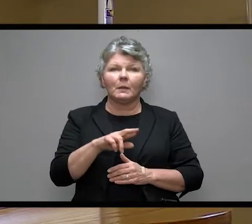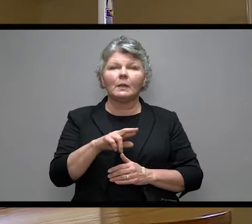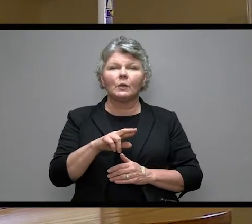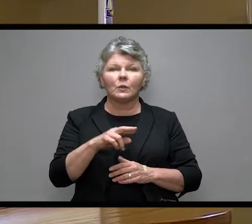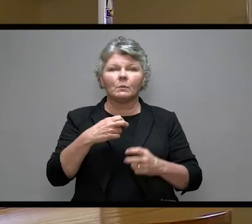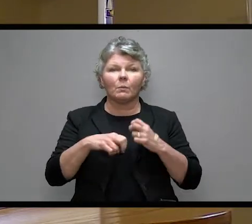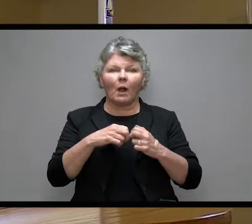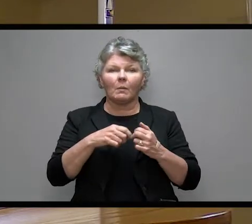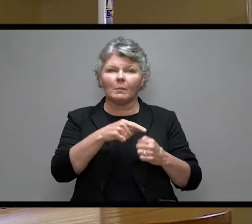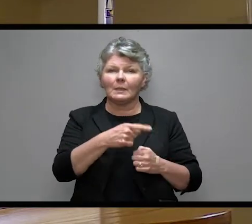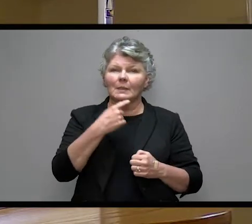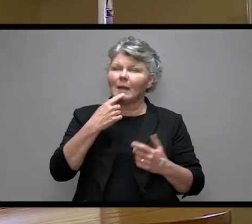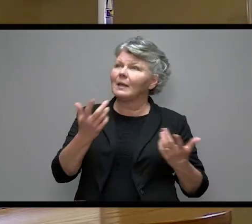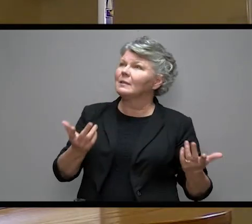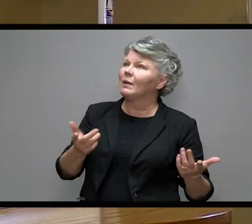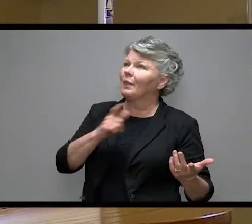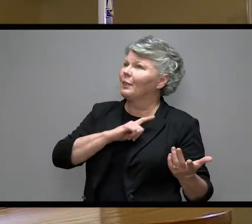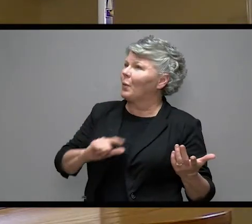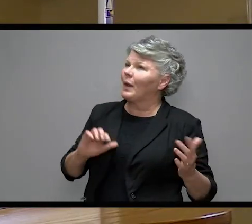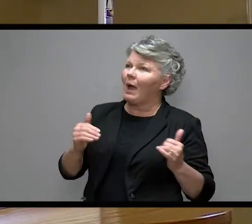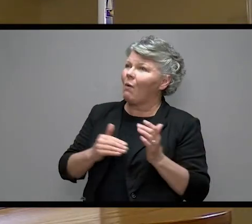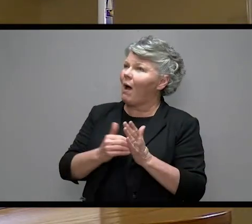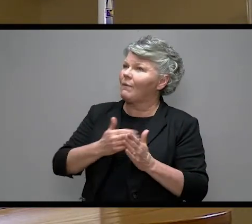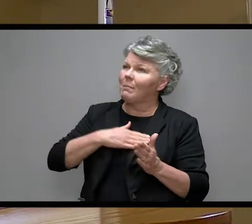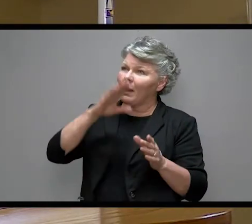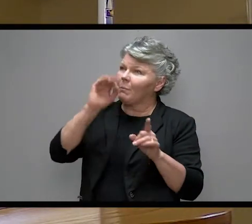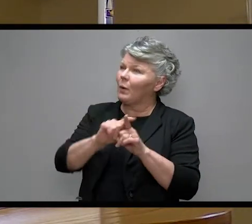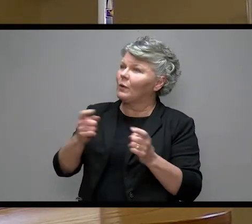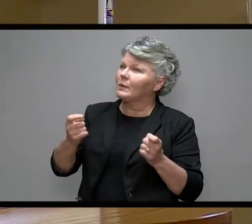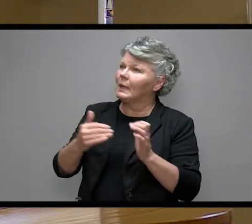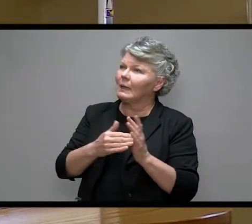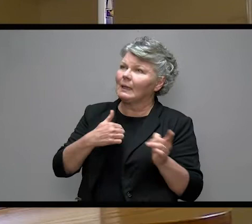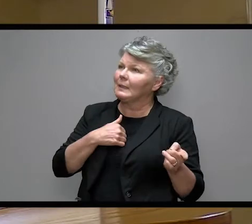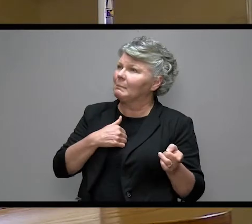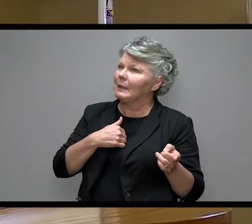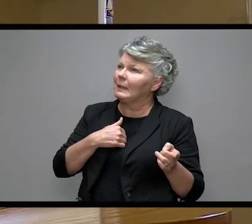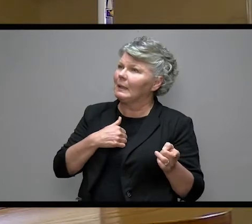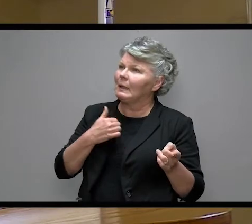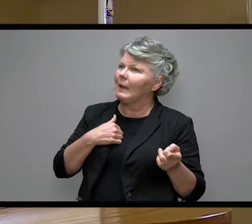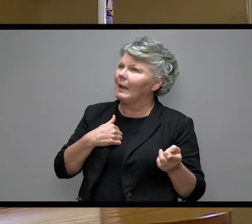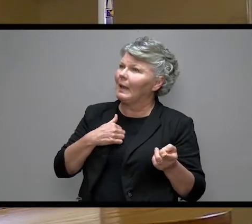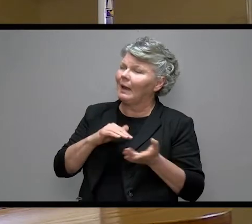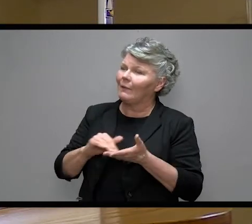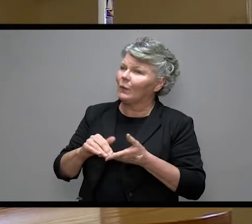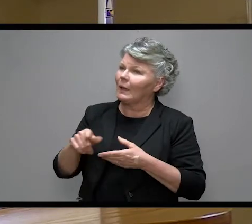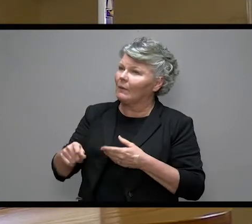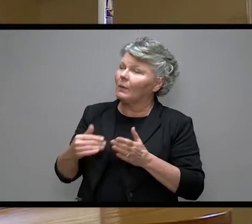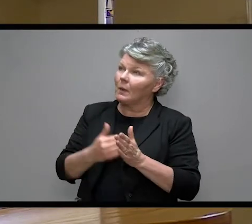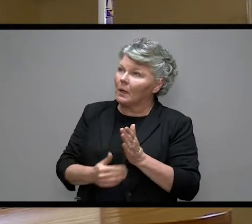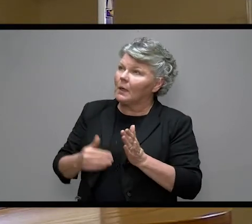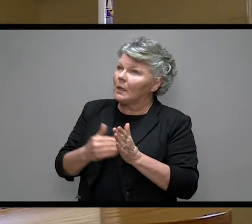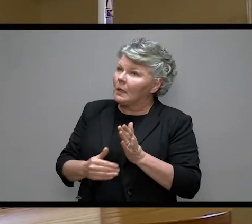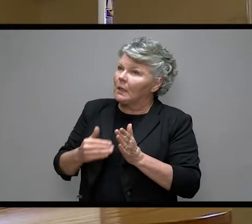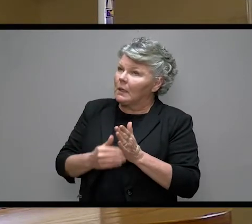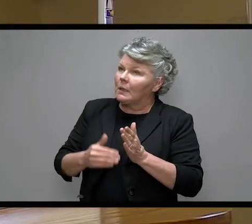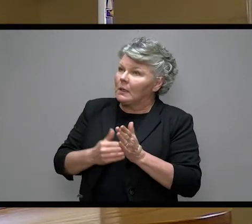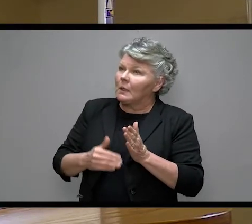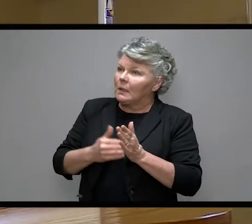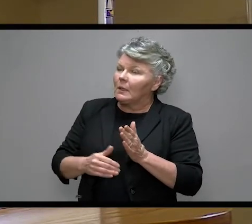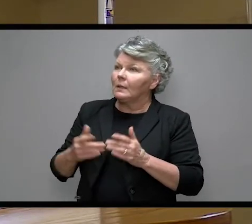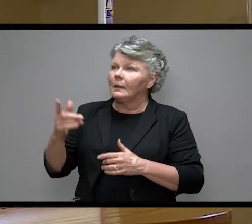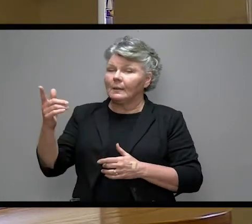Lord, how often will my brother sin against me and I forgive him as many